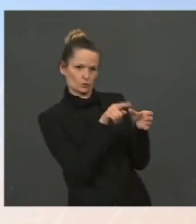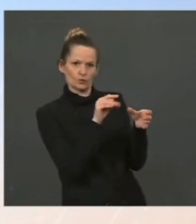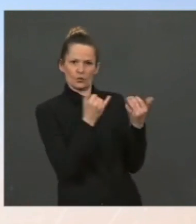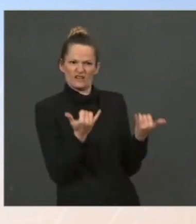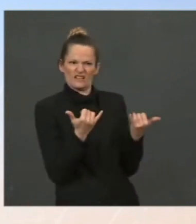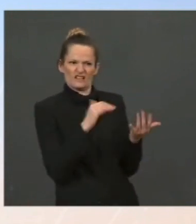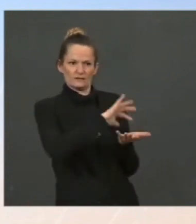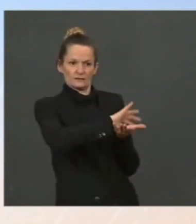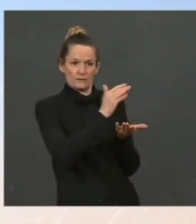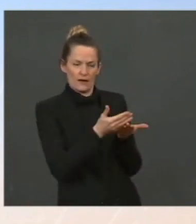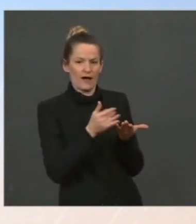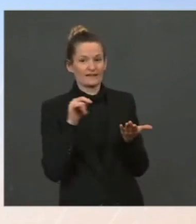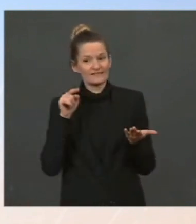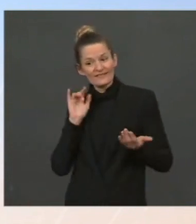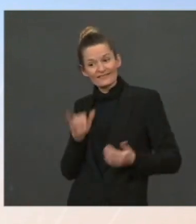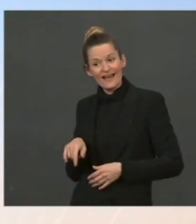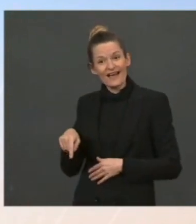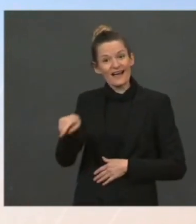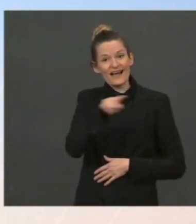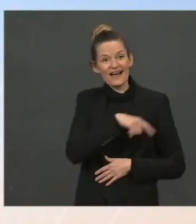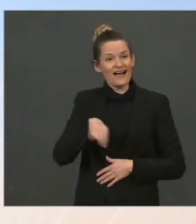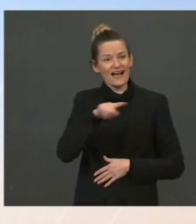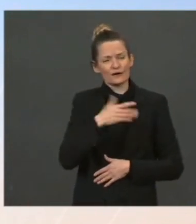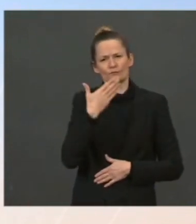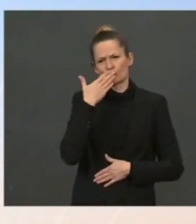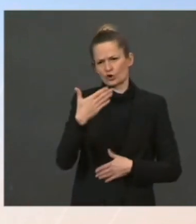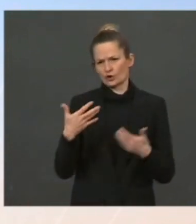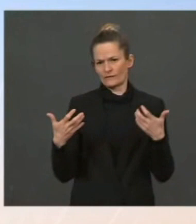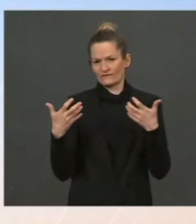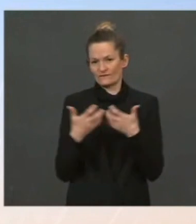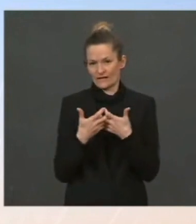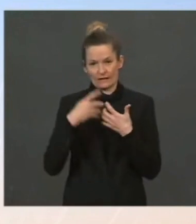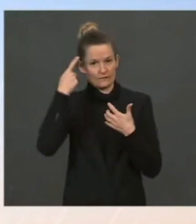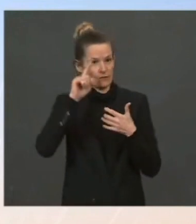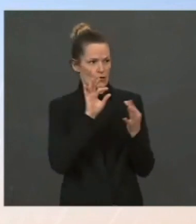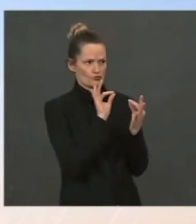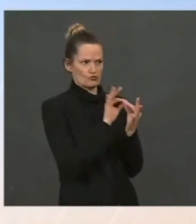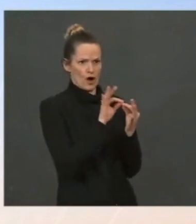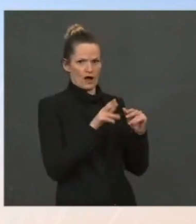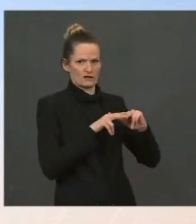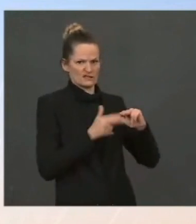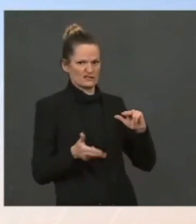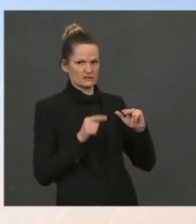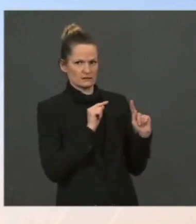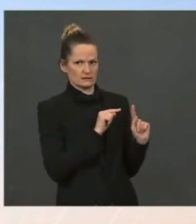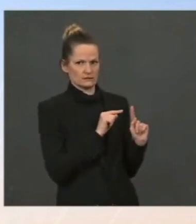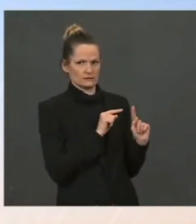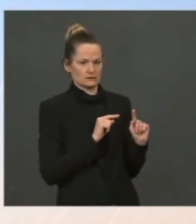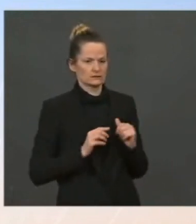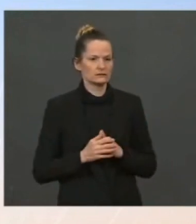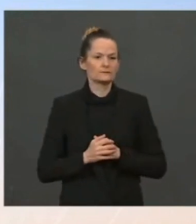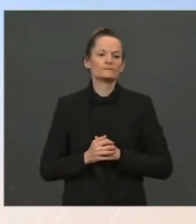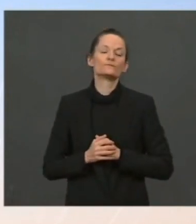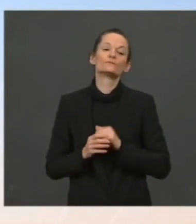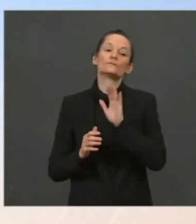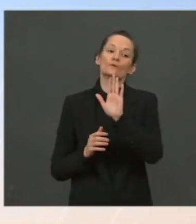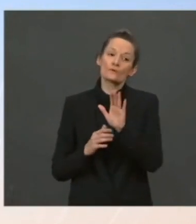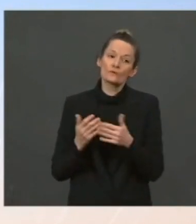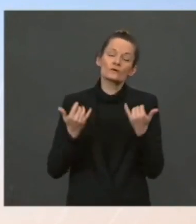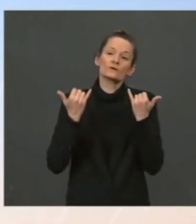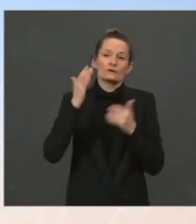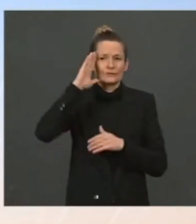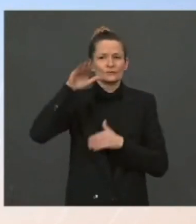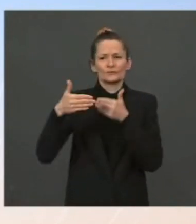to what we're experiencing right now, which is the high cost of gasoline, and knowing that over the horizon the